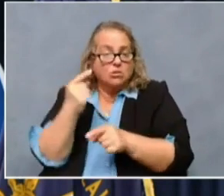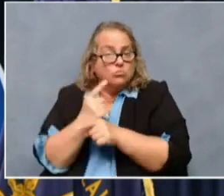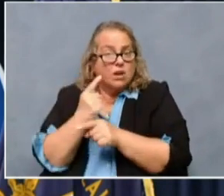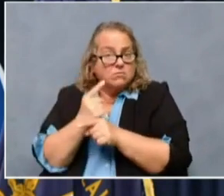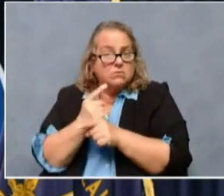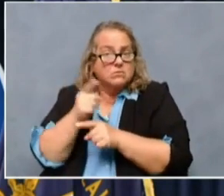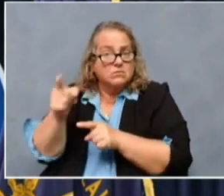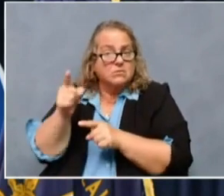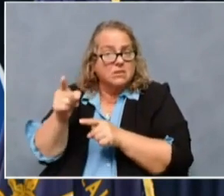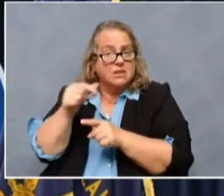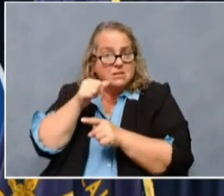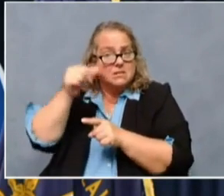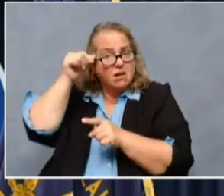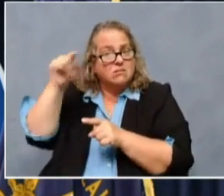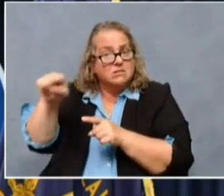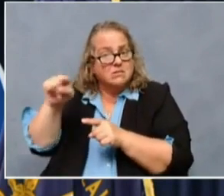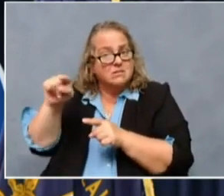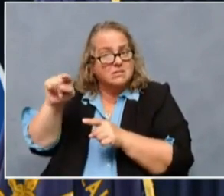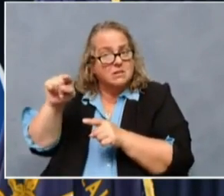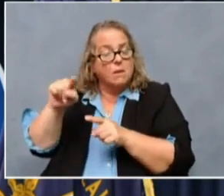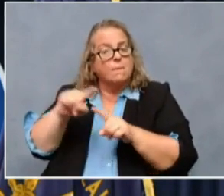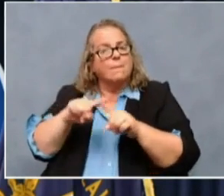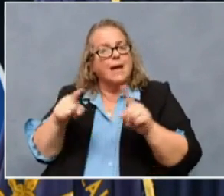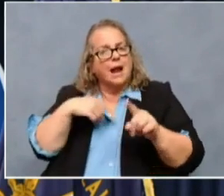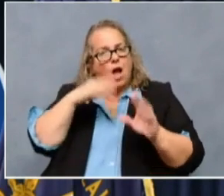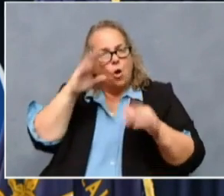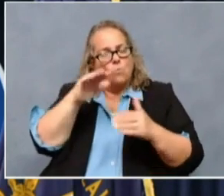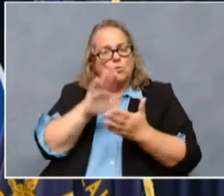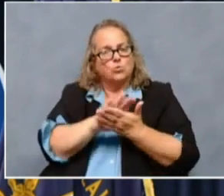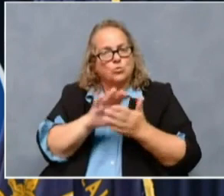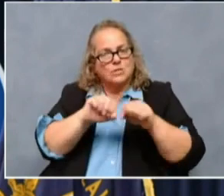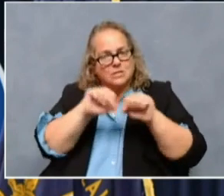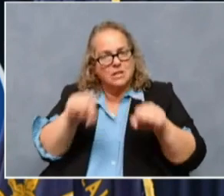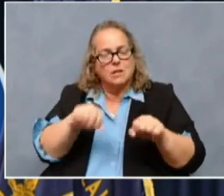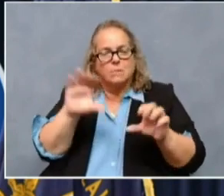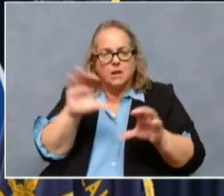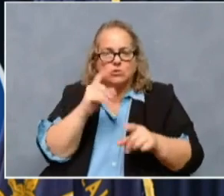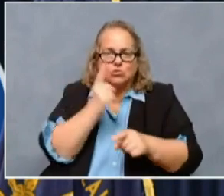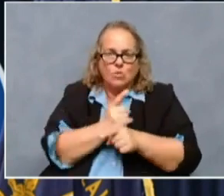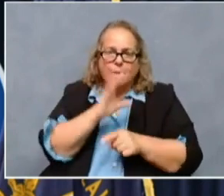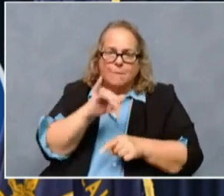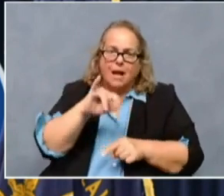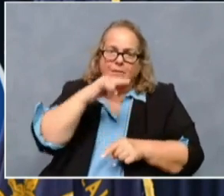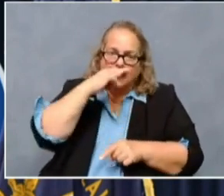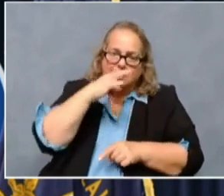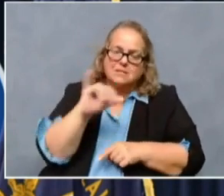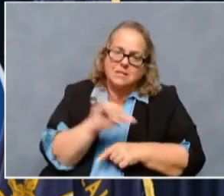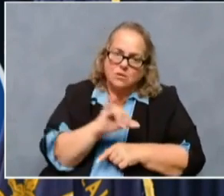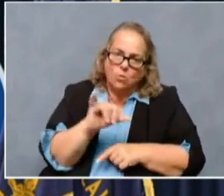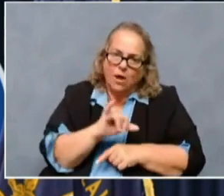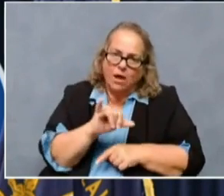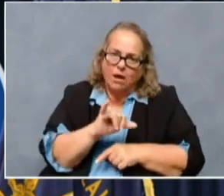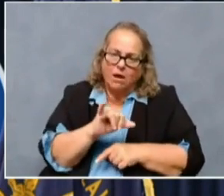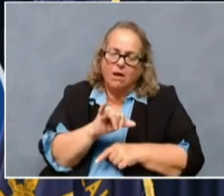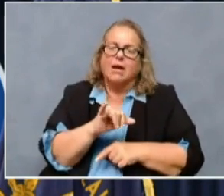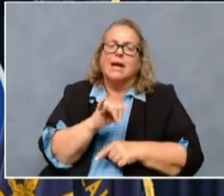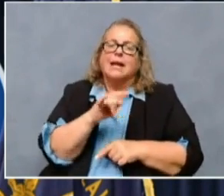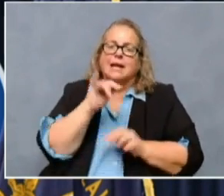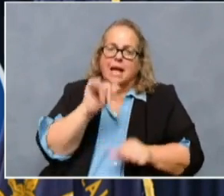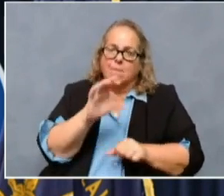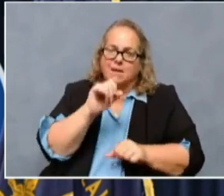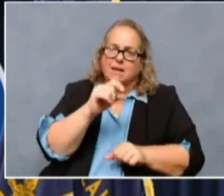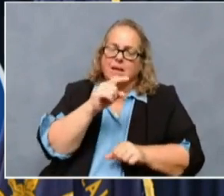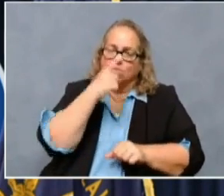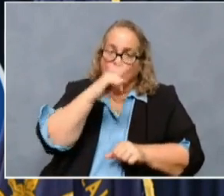I want I hope that the school system does right by the kids as well. This can be for them, uh, a